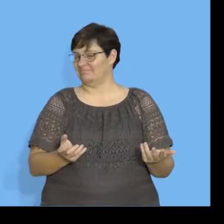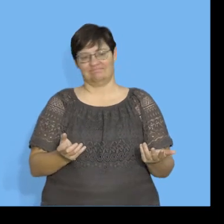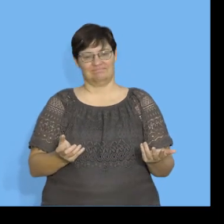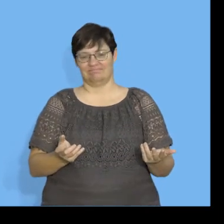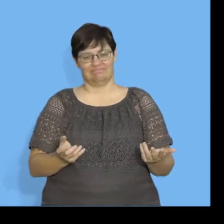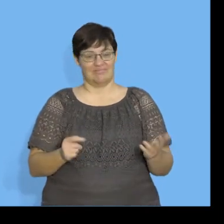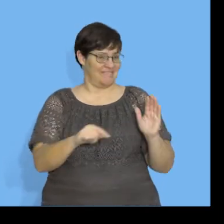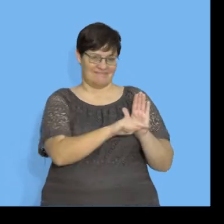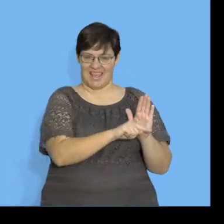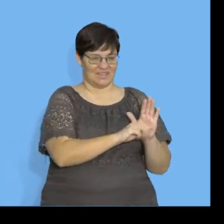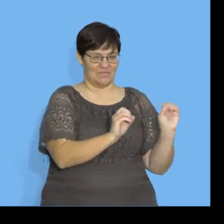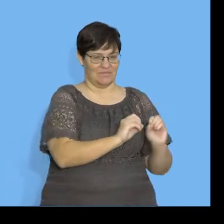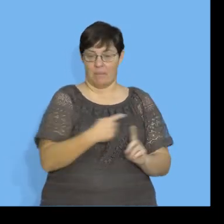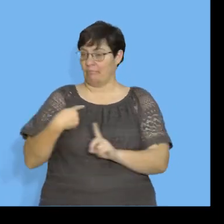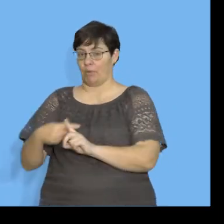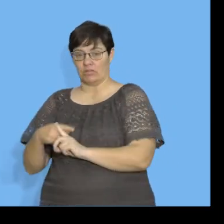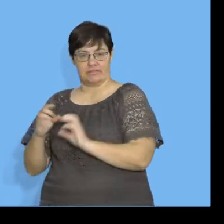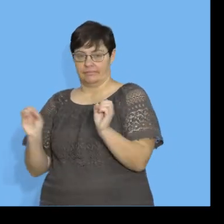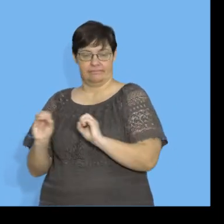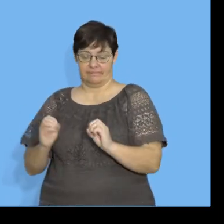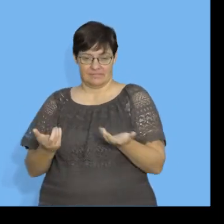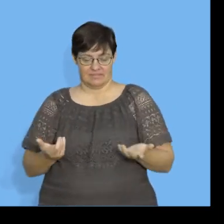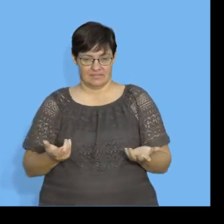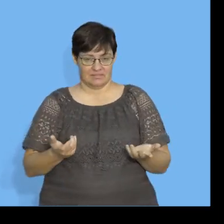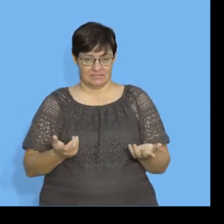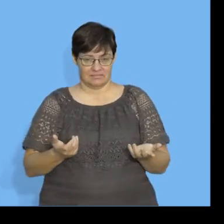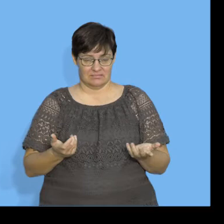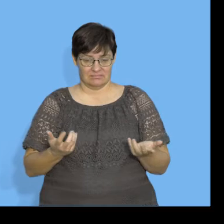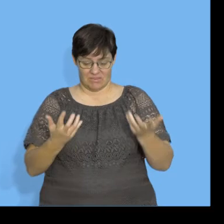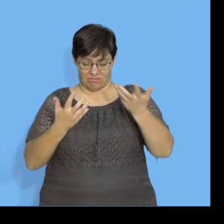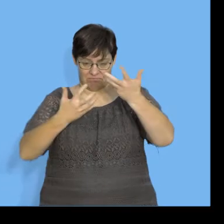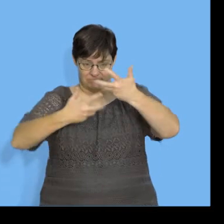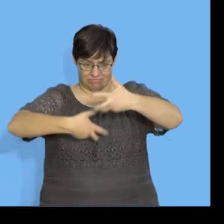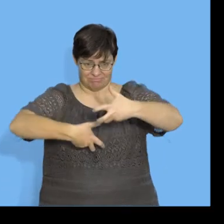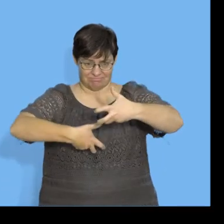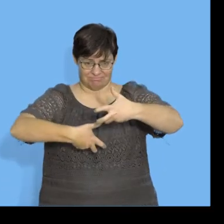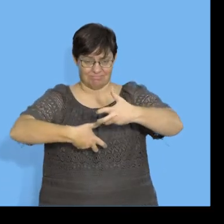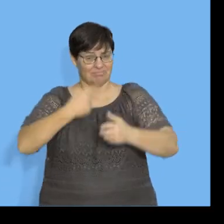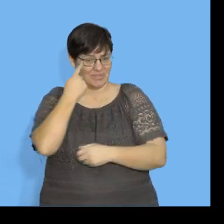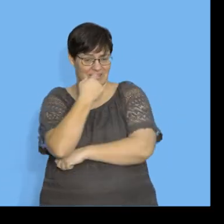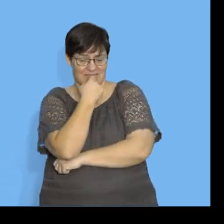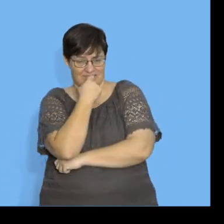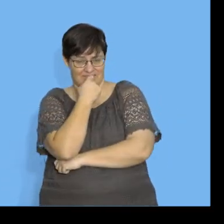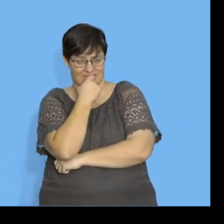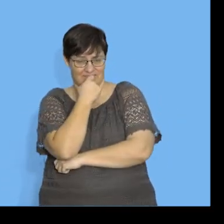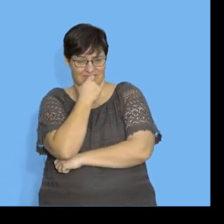I don't think there's a negative correlation or positive correlation. I don't think there's a correlation there.